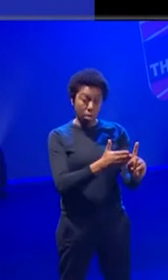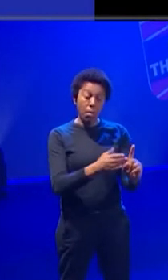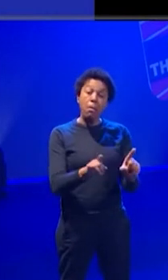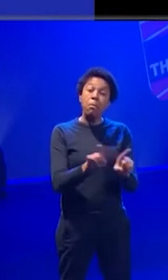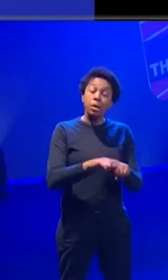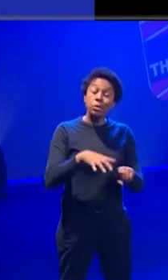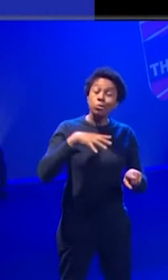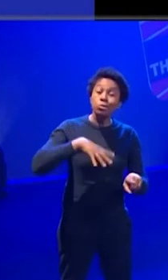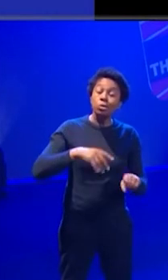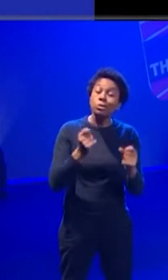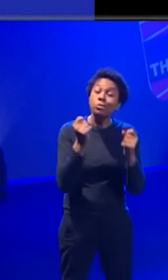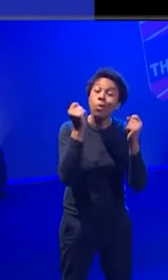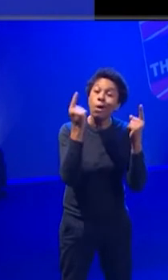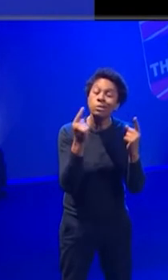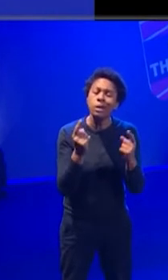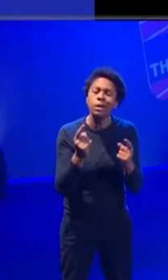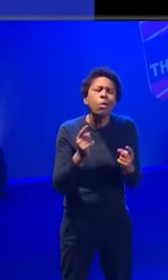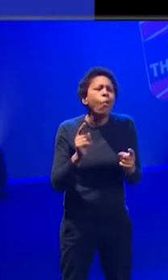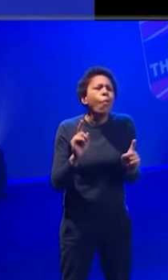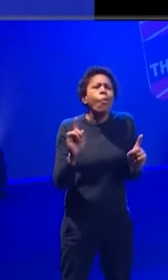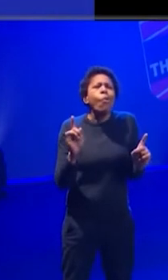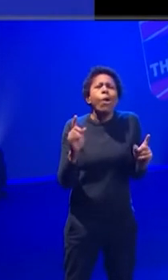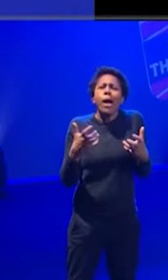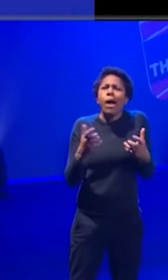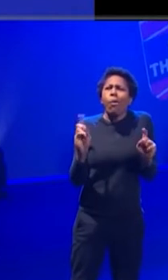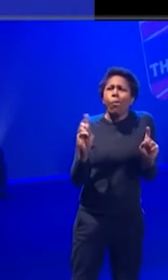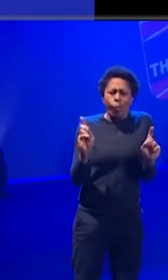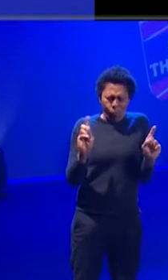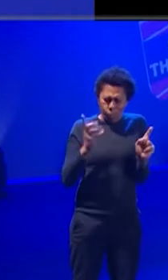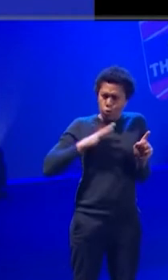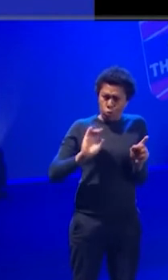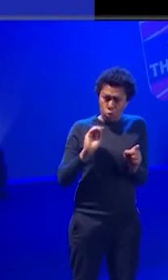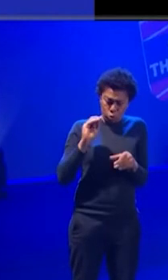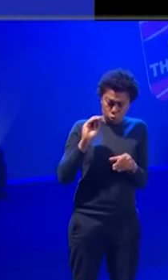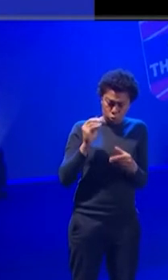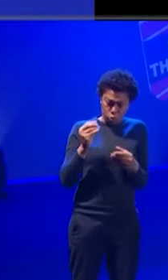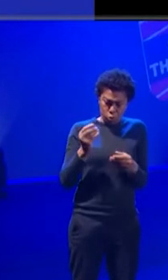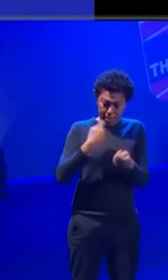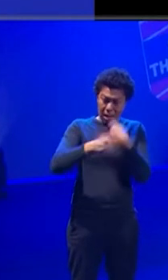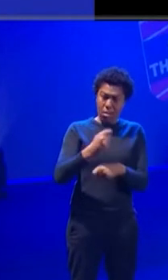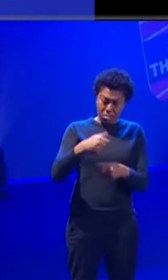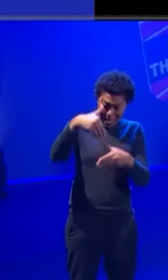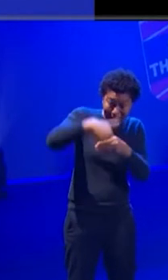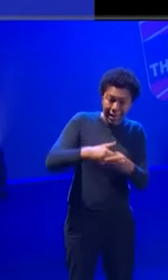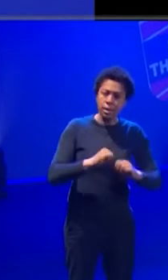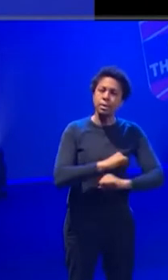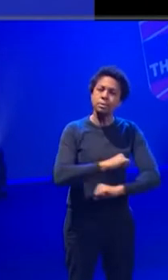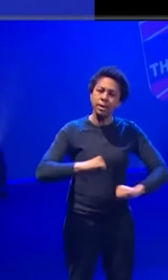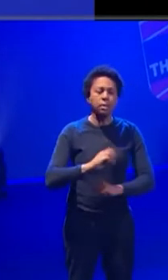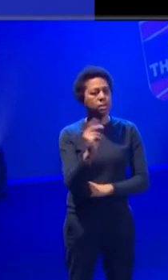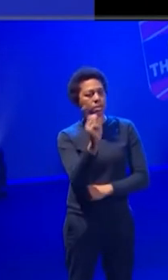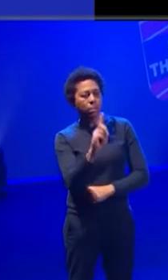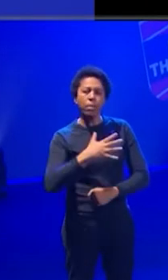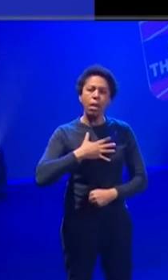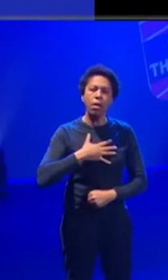what kind of what kind of presence you want to give yourself, whether that's some people work really well